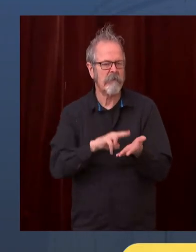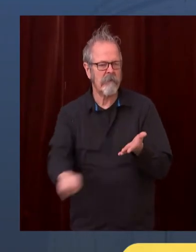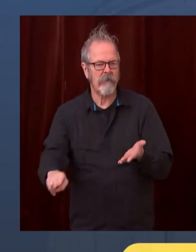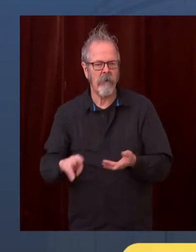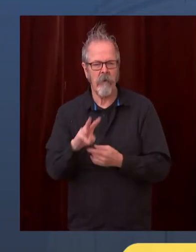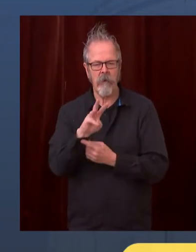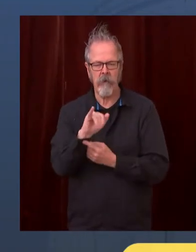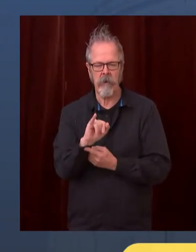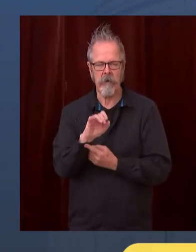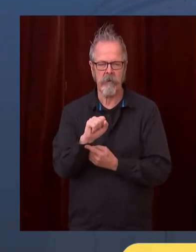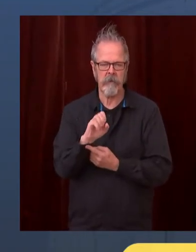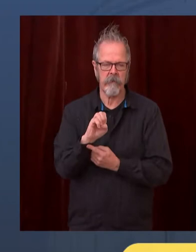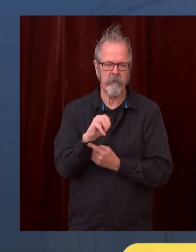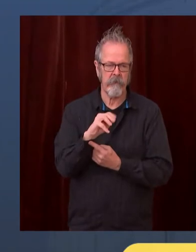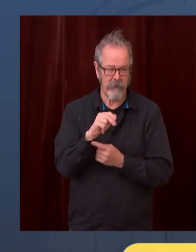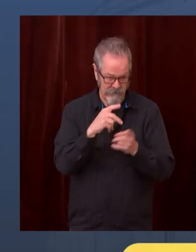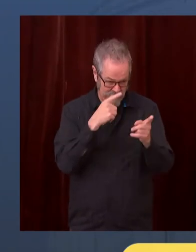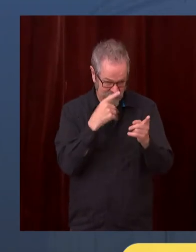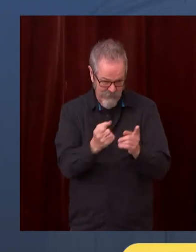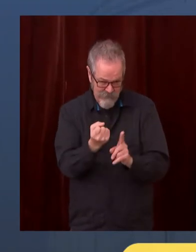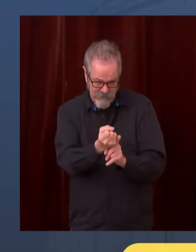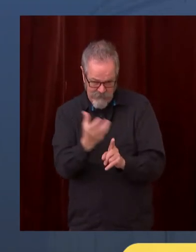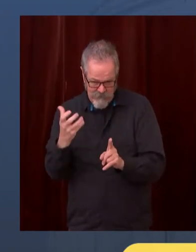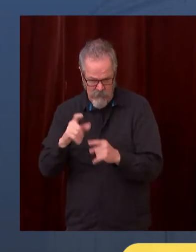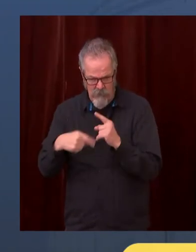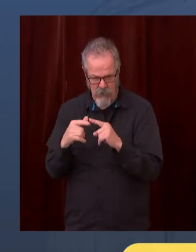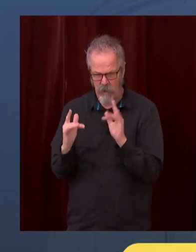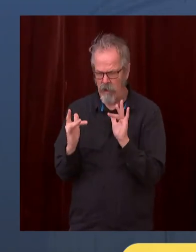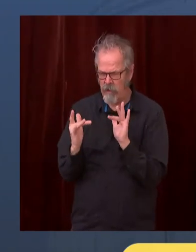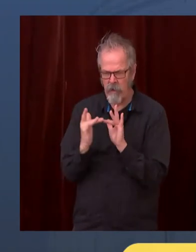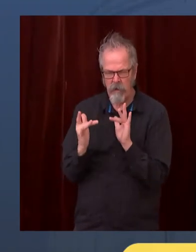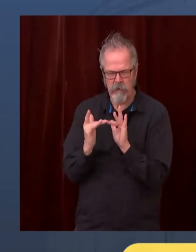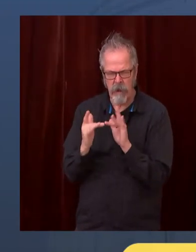continue to rise and what's being done to try to improve that process?